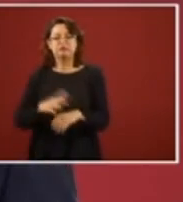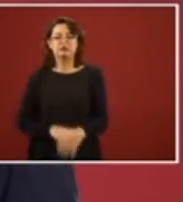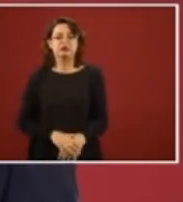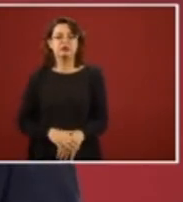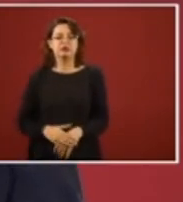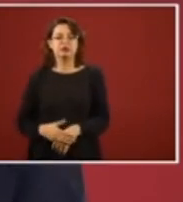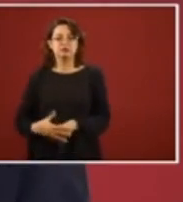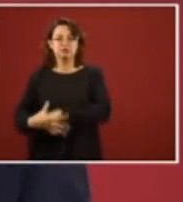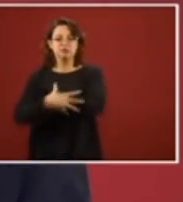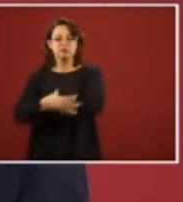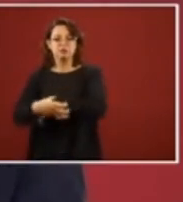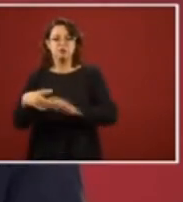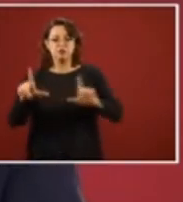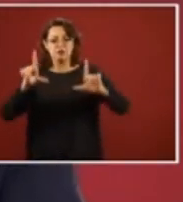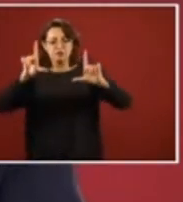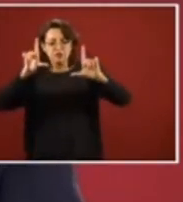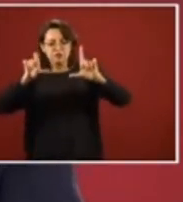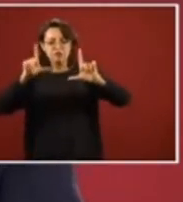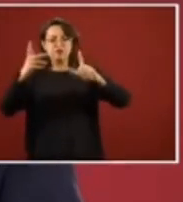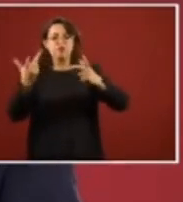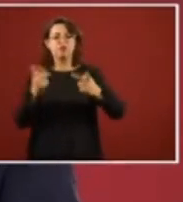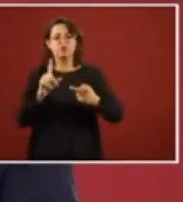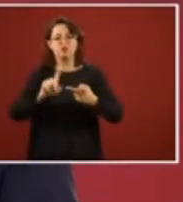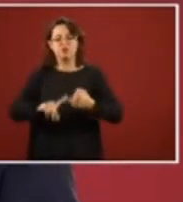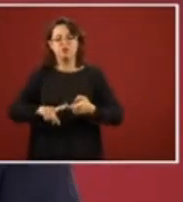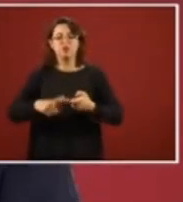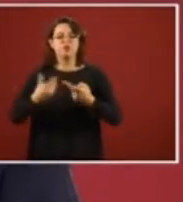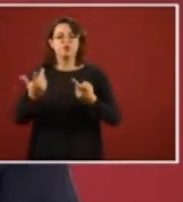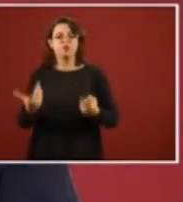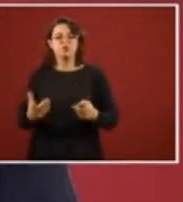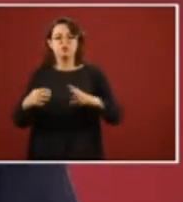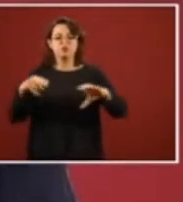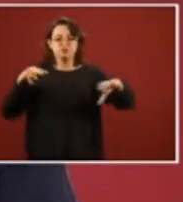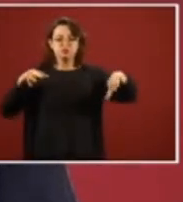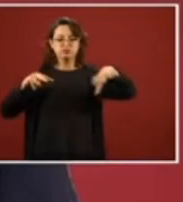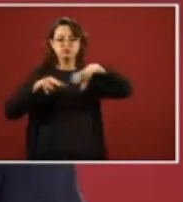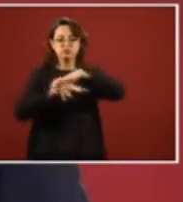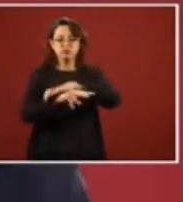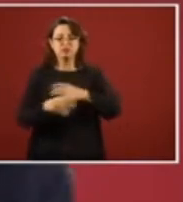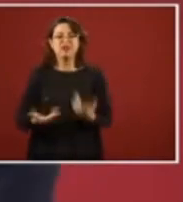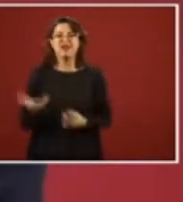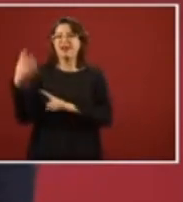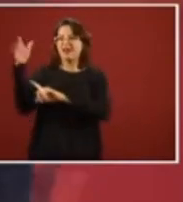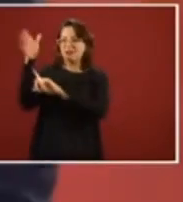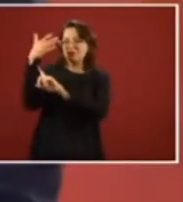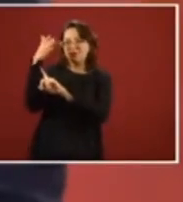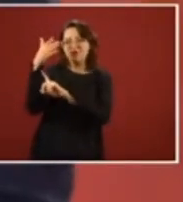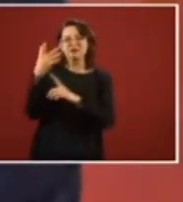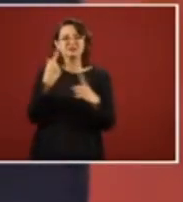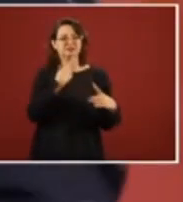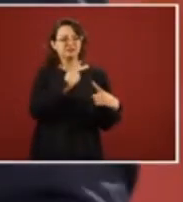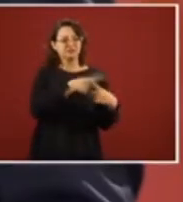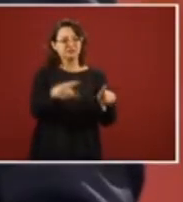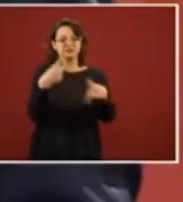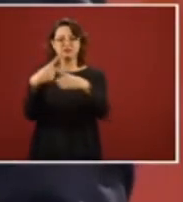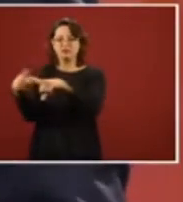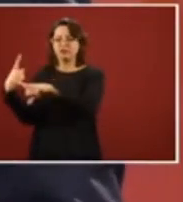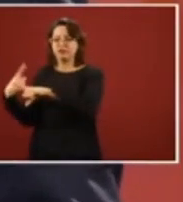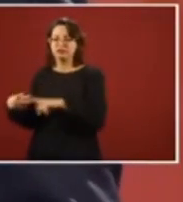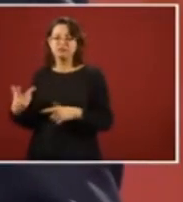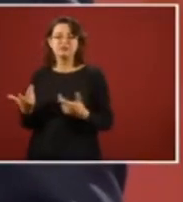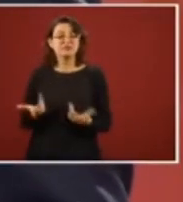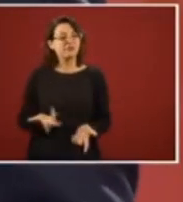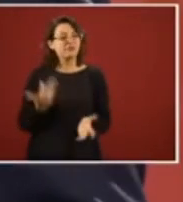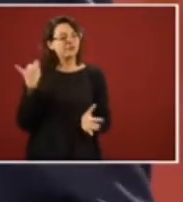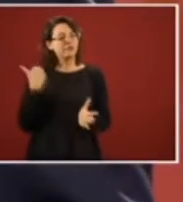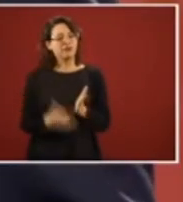X-rays, tomography, ambulances, just to